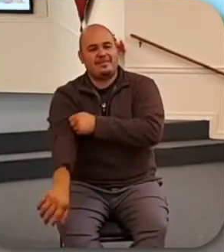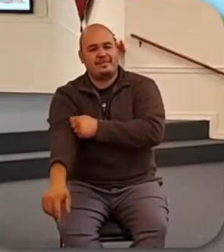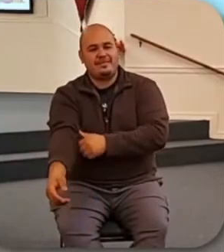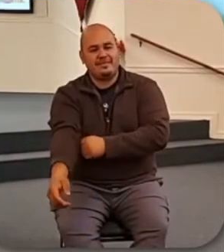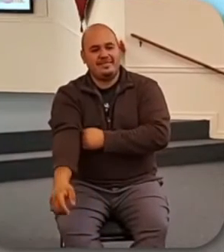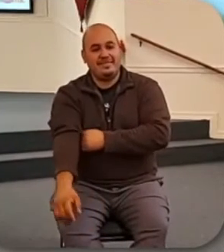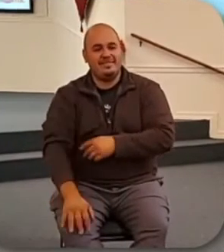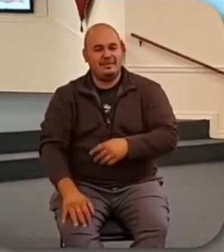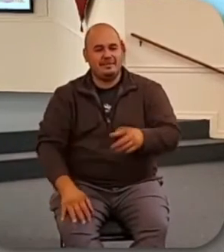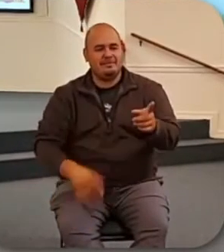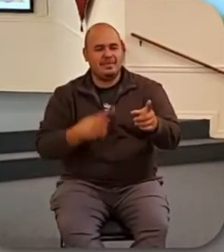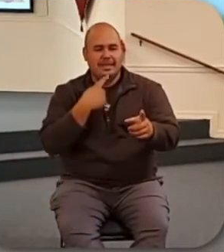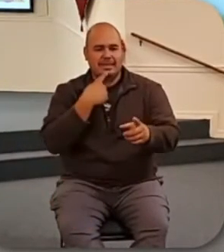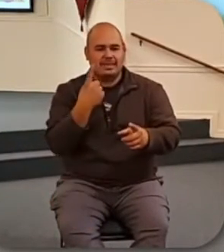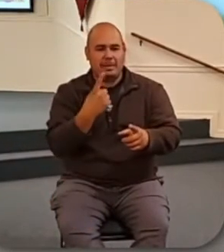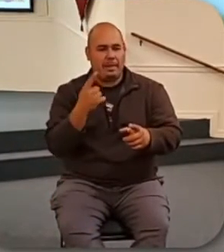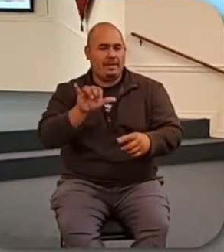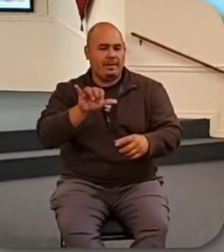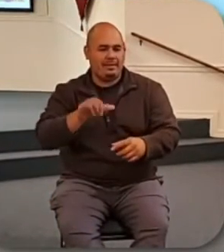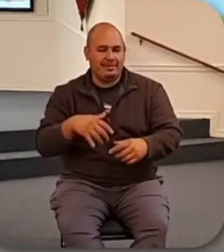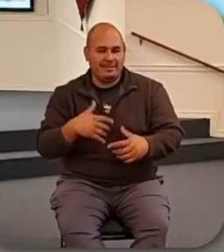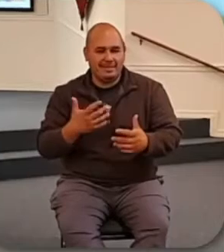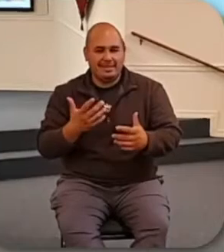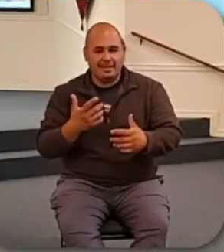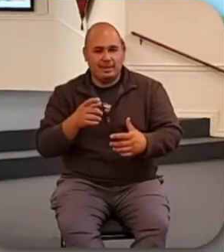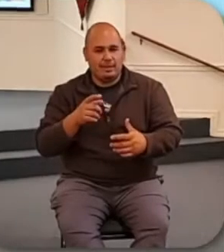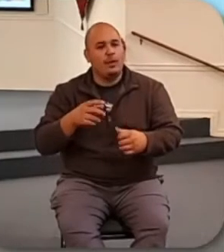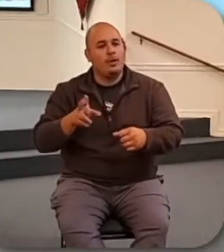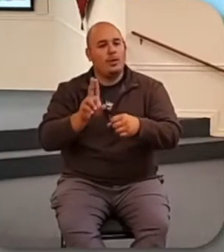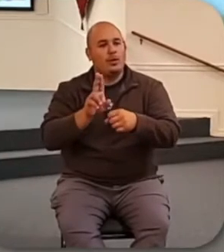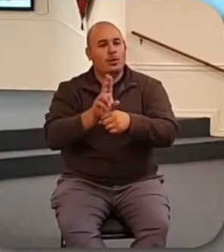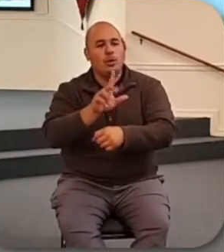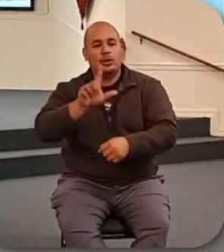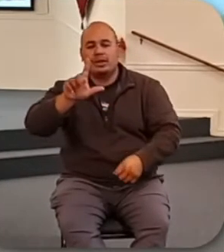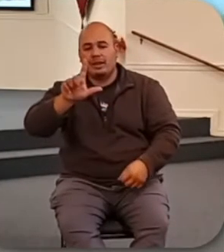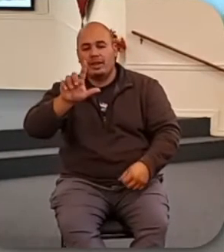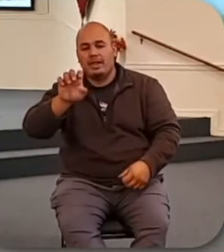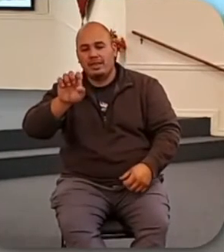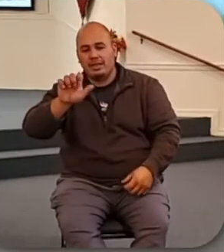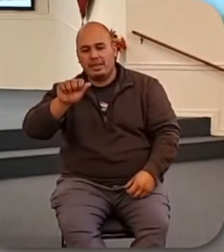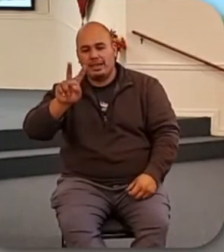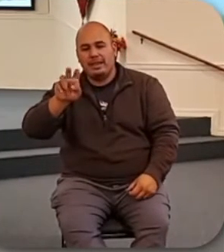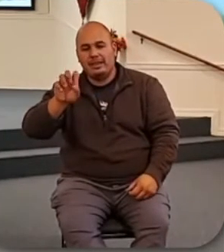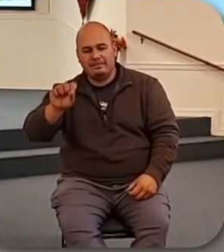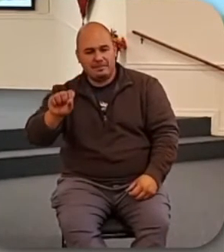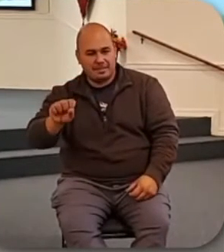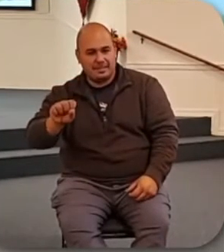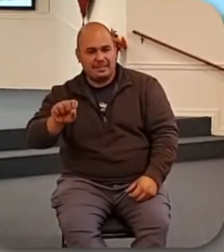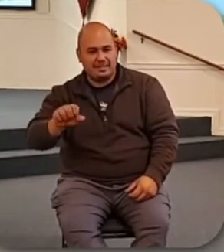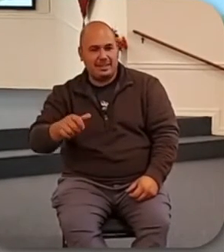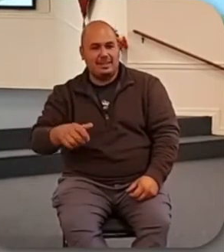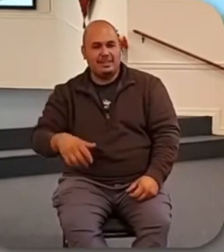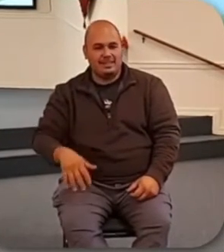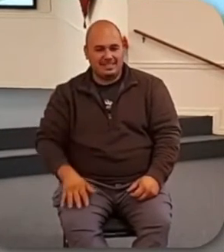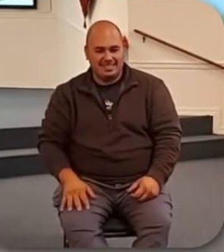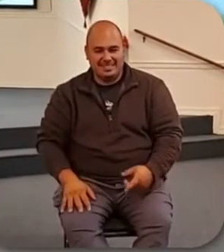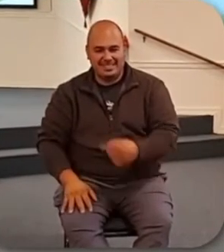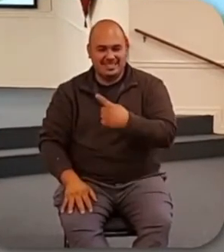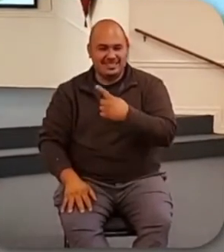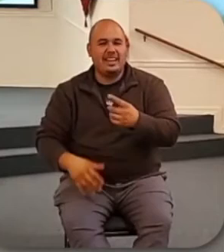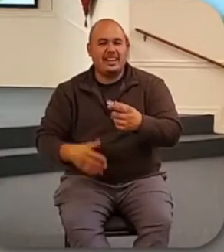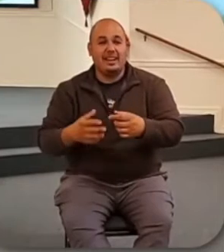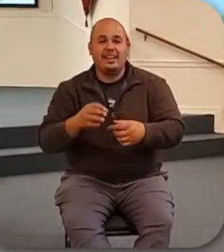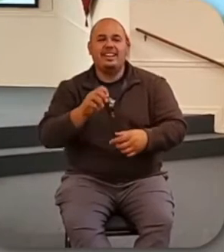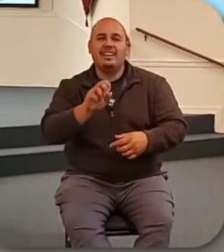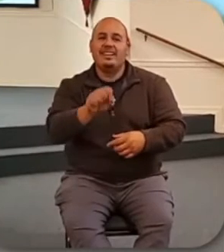we maybe thought. And God will still provide what we really do need. And we will, we will not be